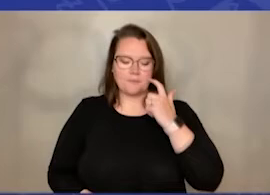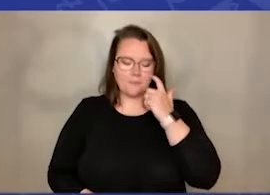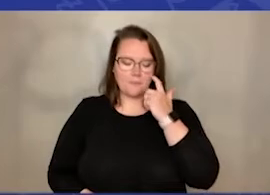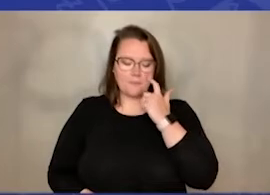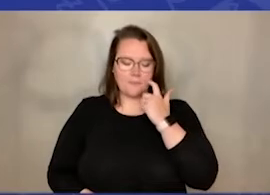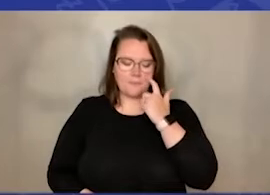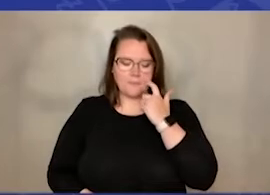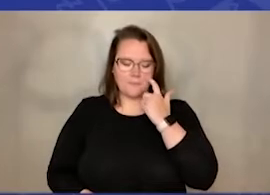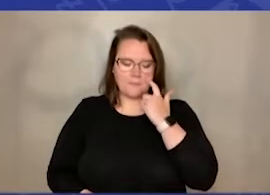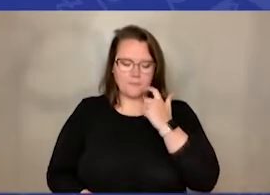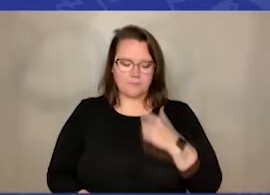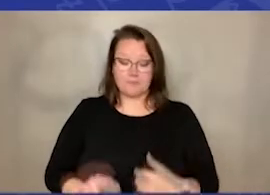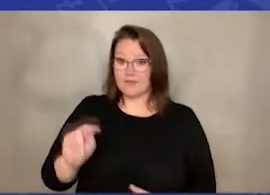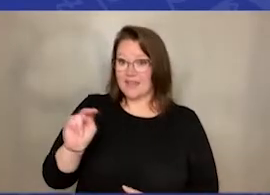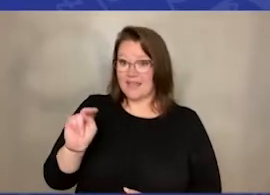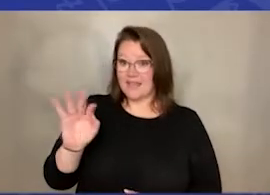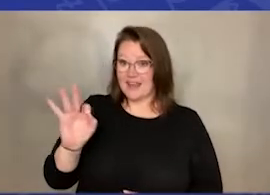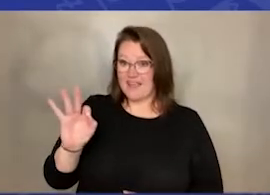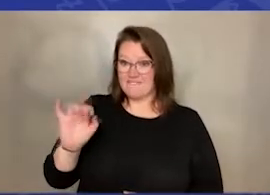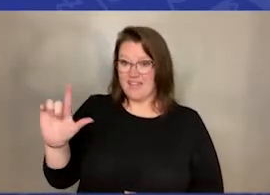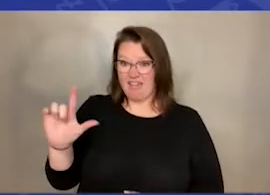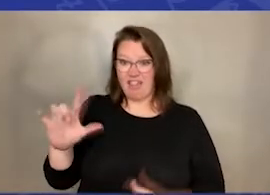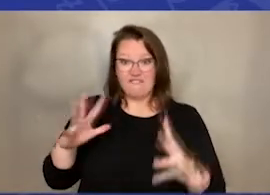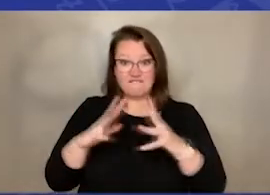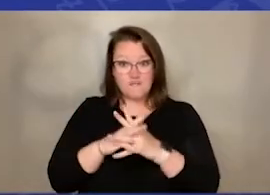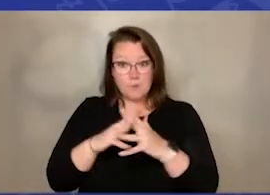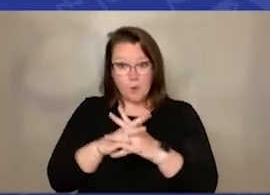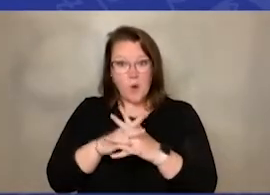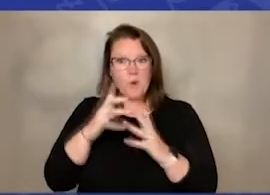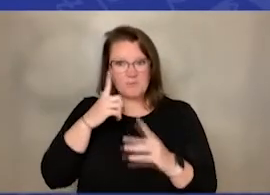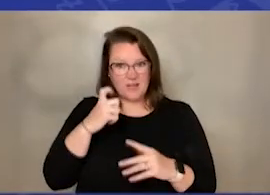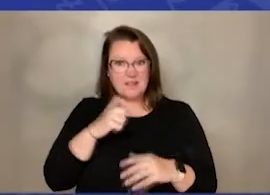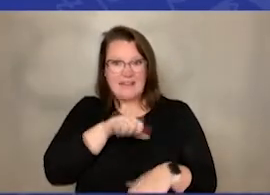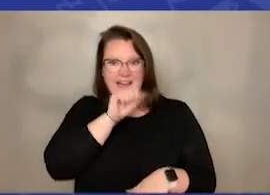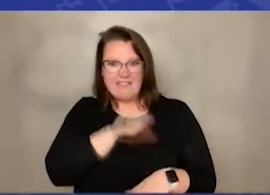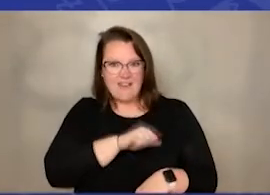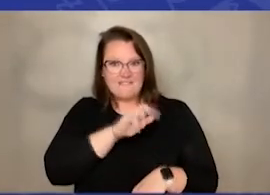This is a NFL football because I love the National Football League.